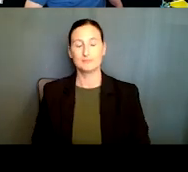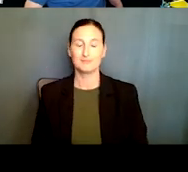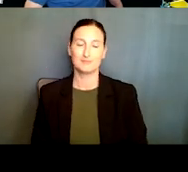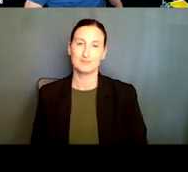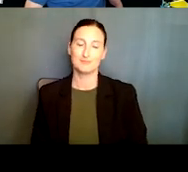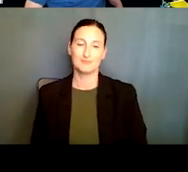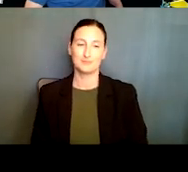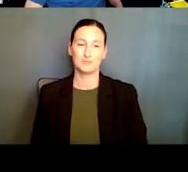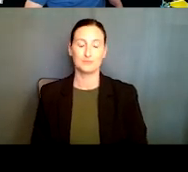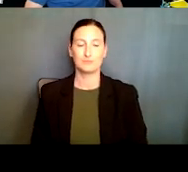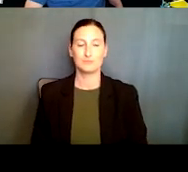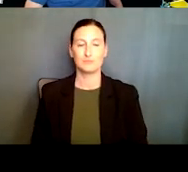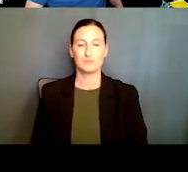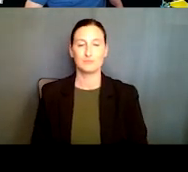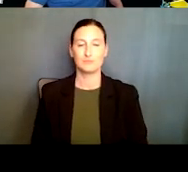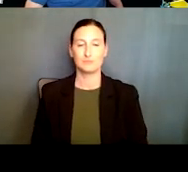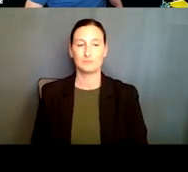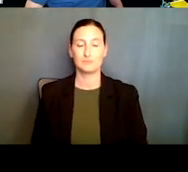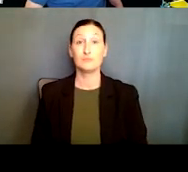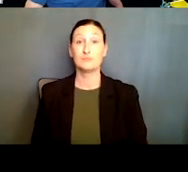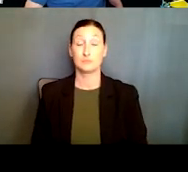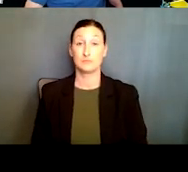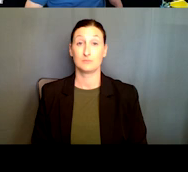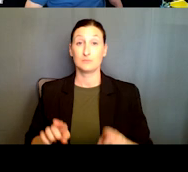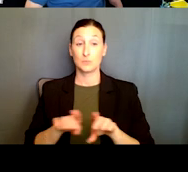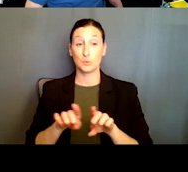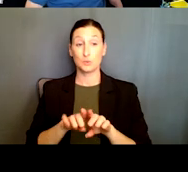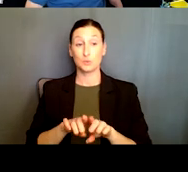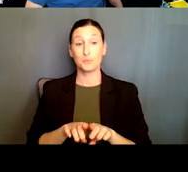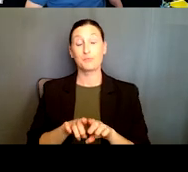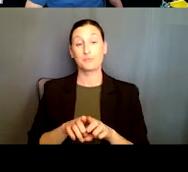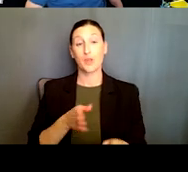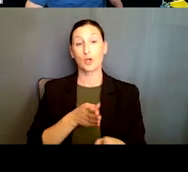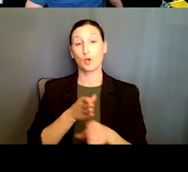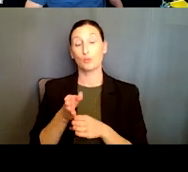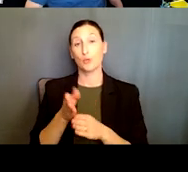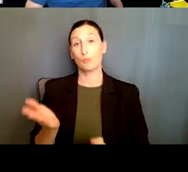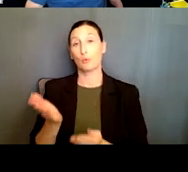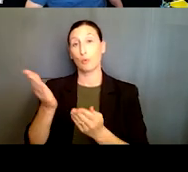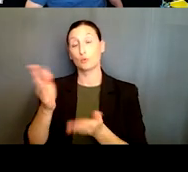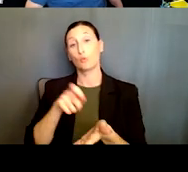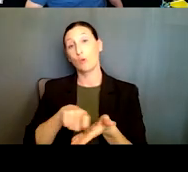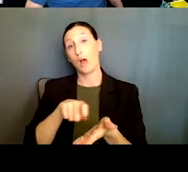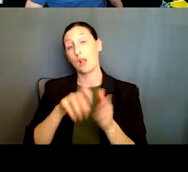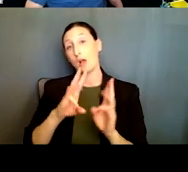particular grant. There is also a career proposal writing workshop, which is made to, meant to